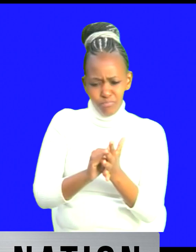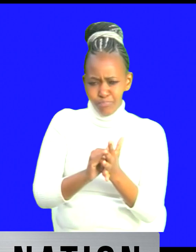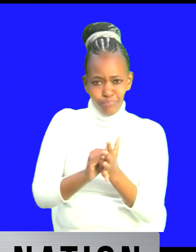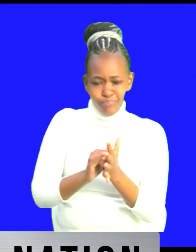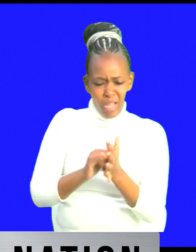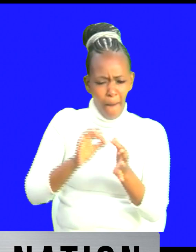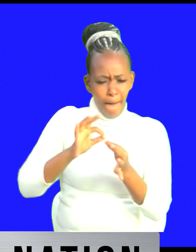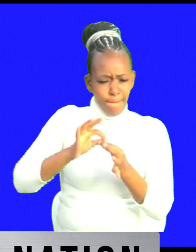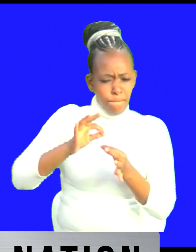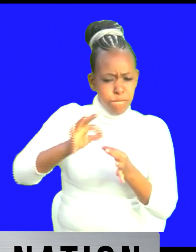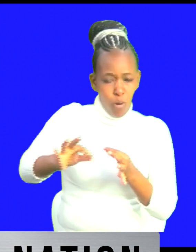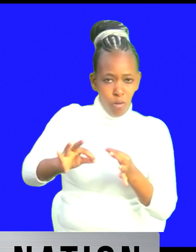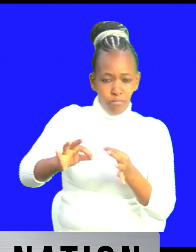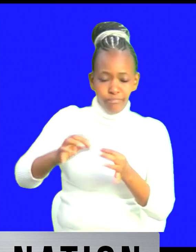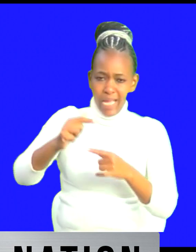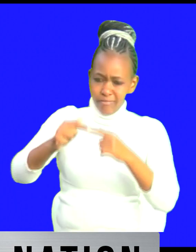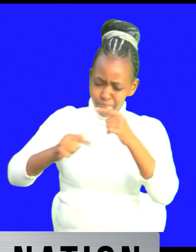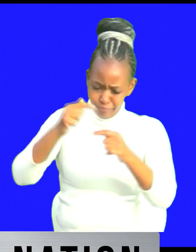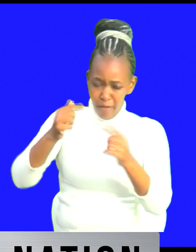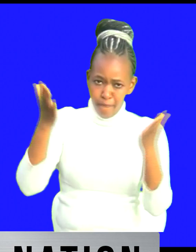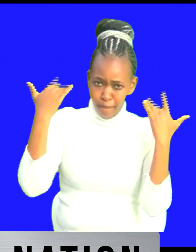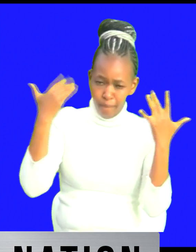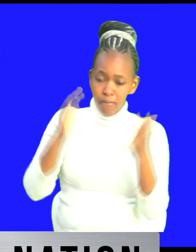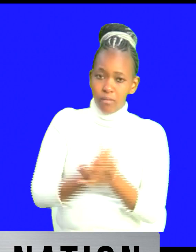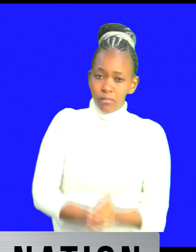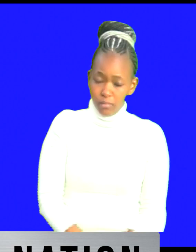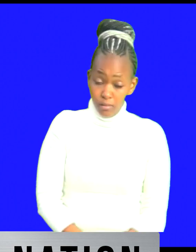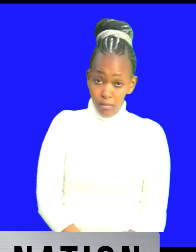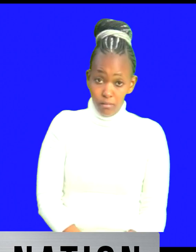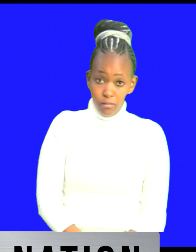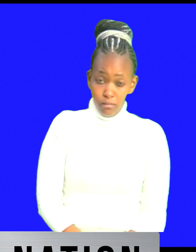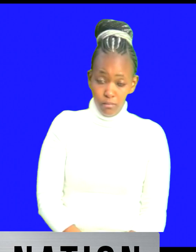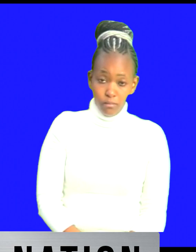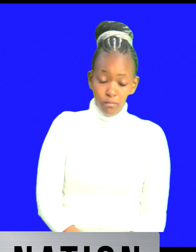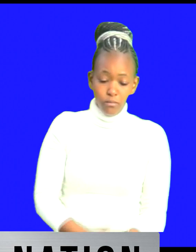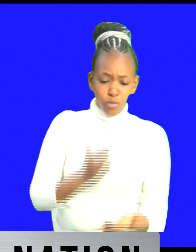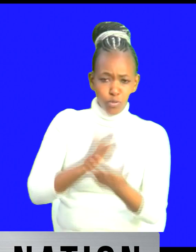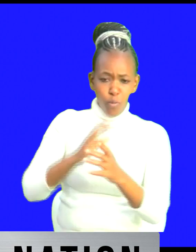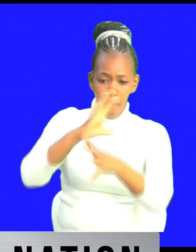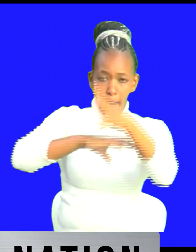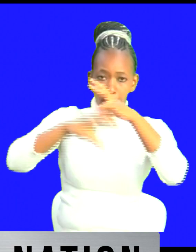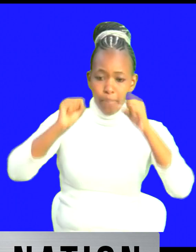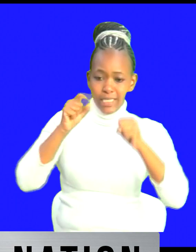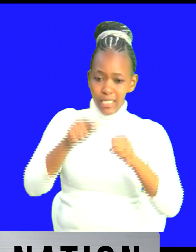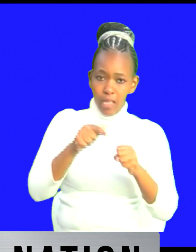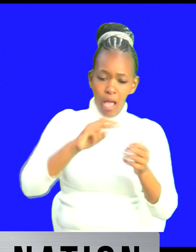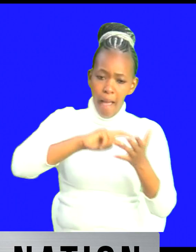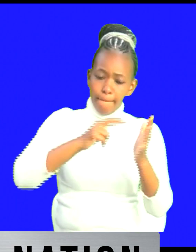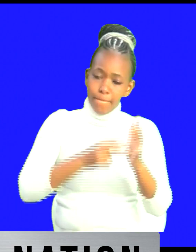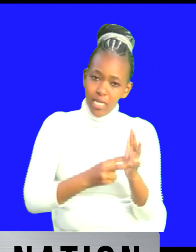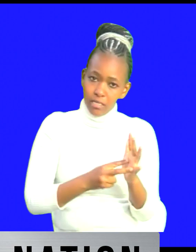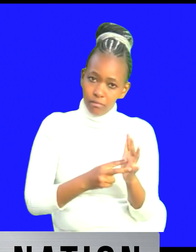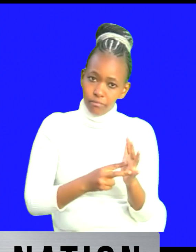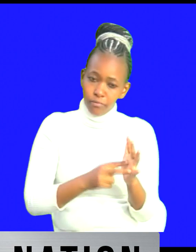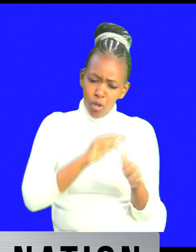yeah jonah i believe it uh it uh the fact that you saw the president there yeah means that uh then they whatever